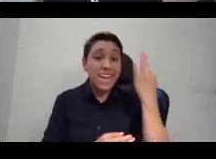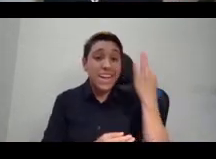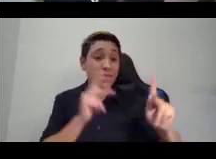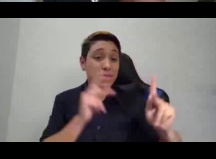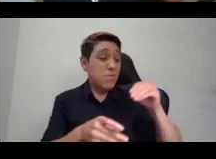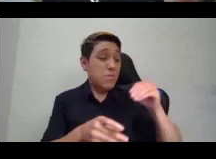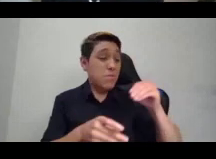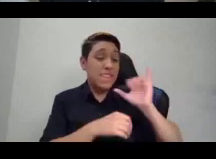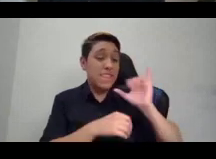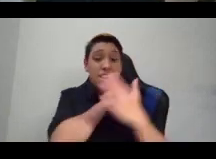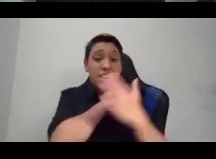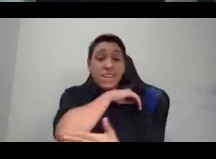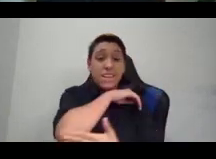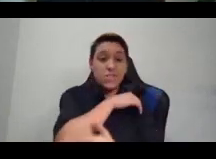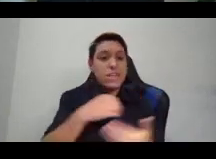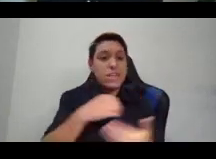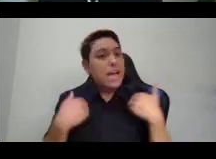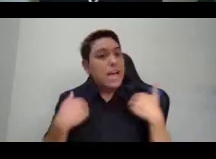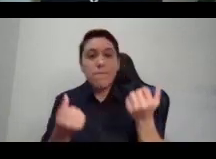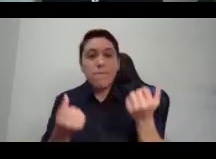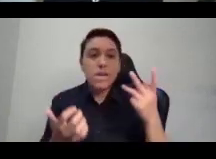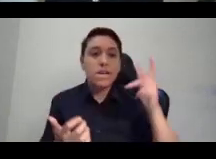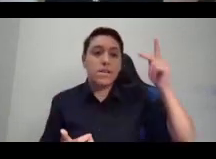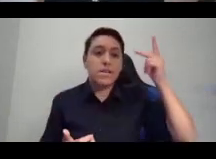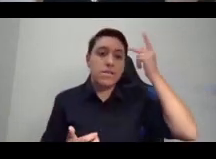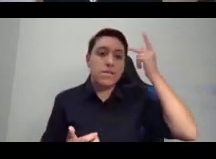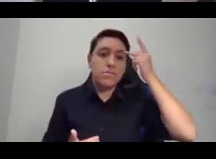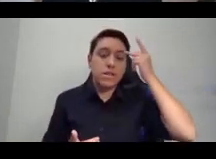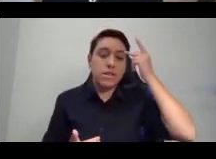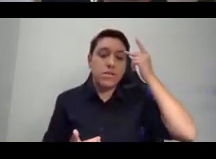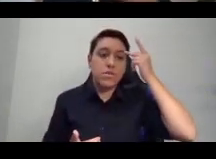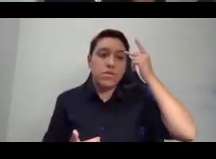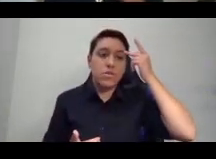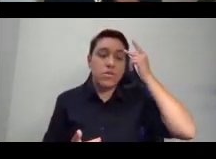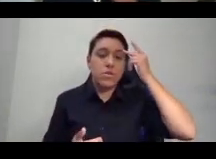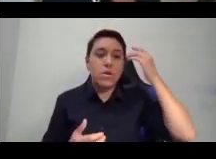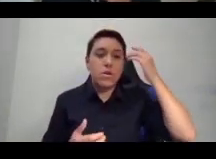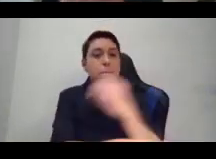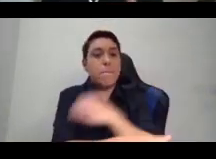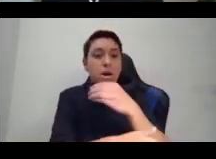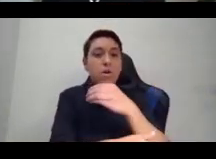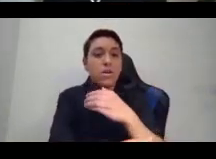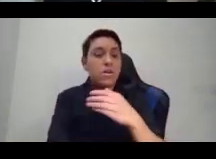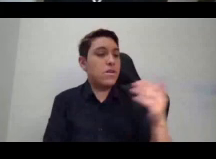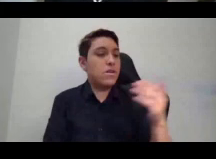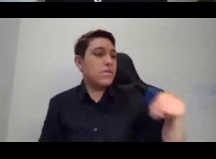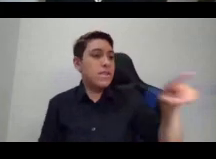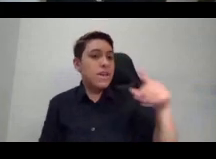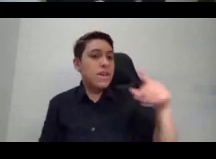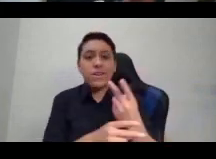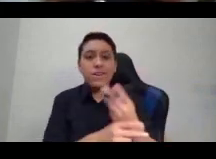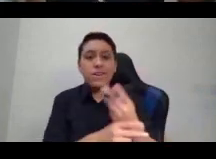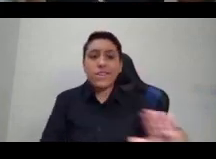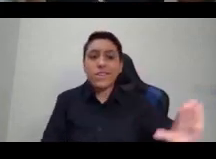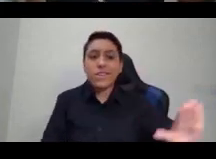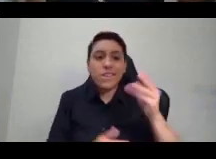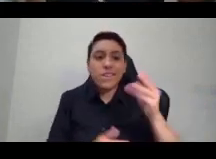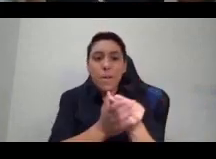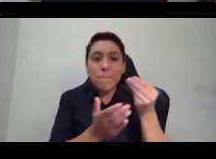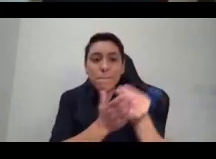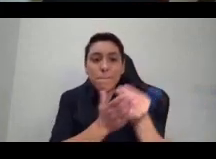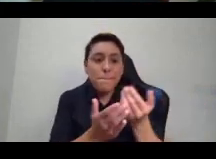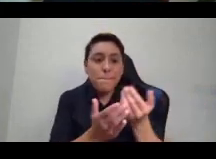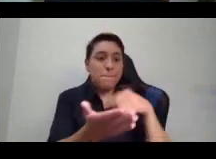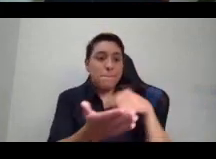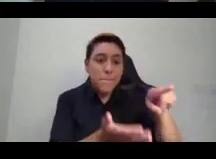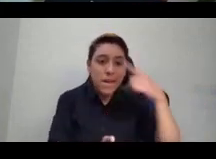a lot of political power over determining their own wages, the conditions in which